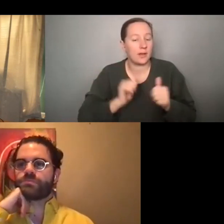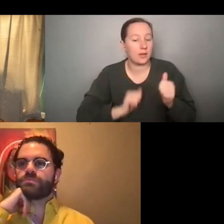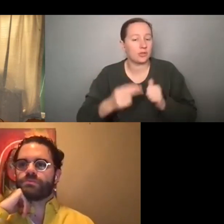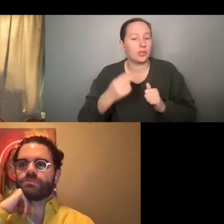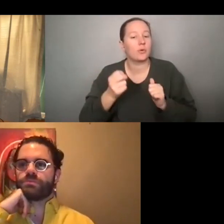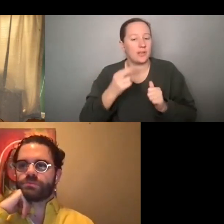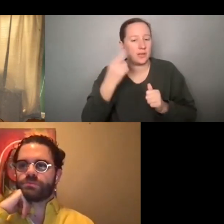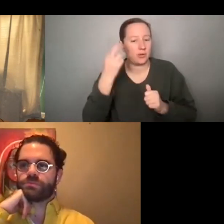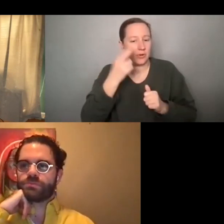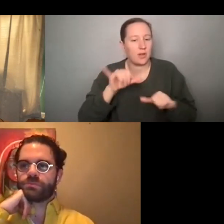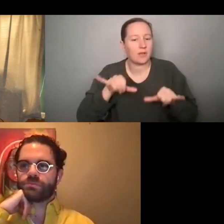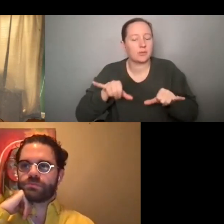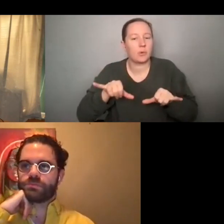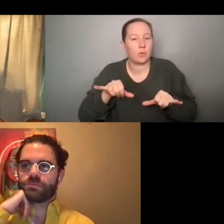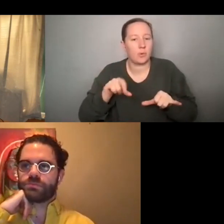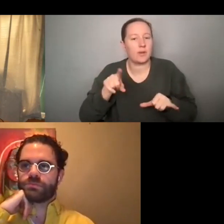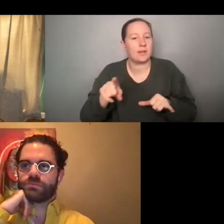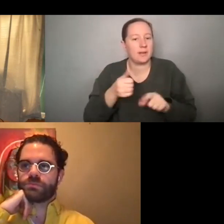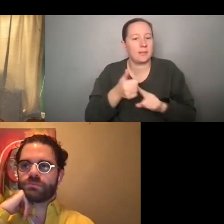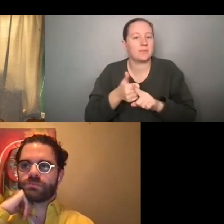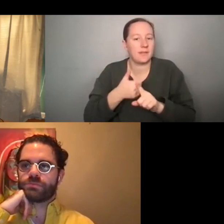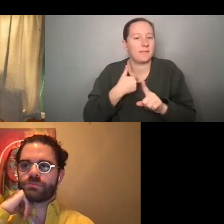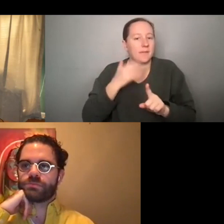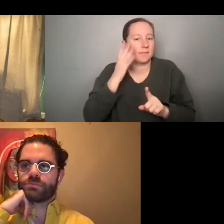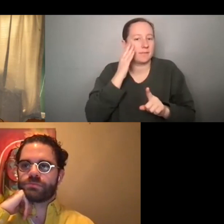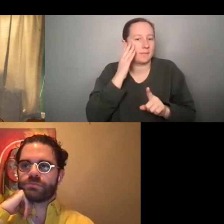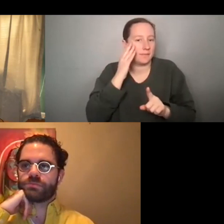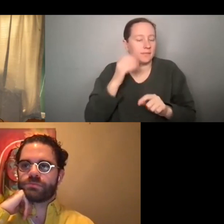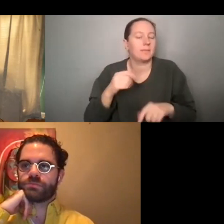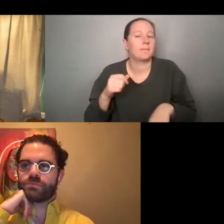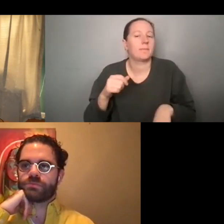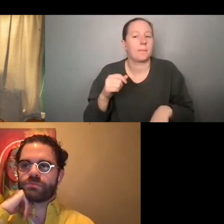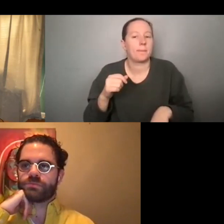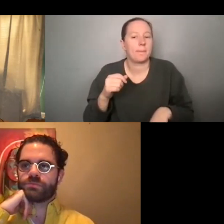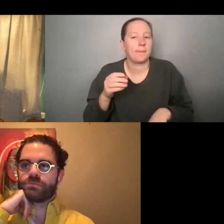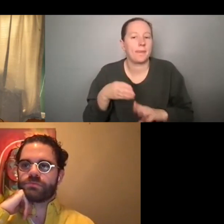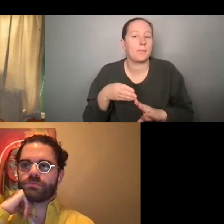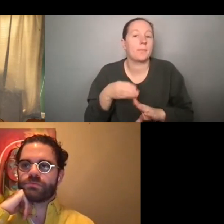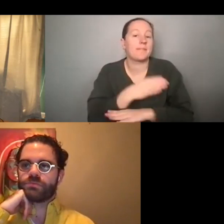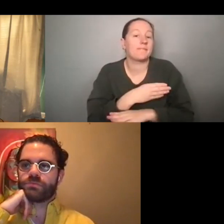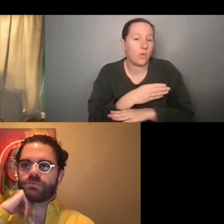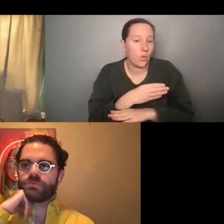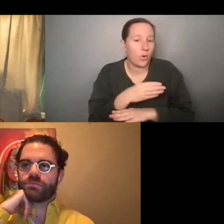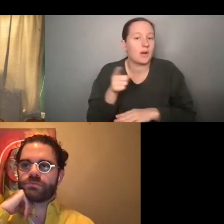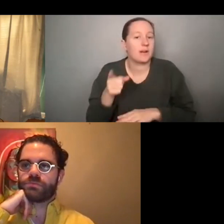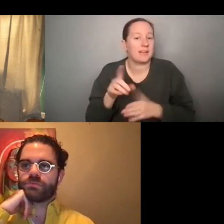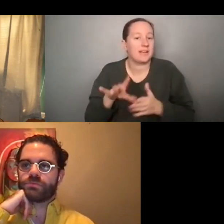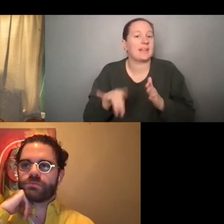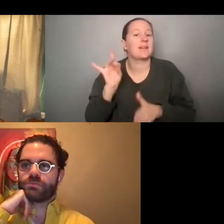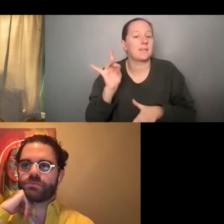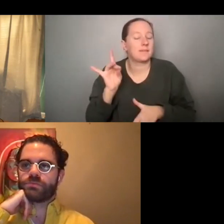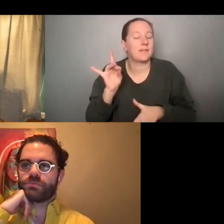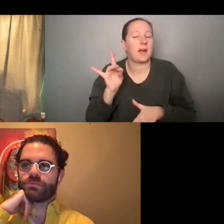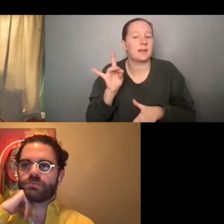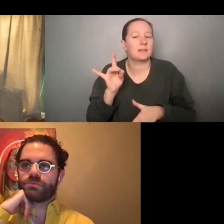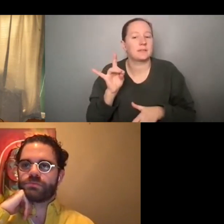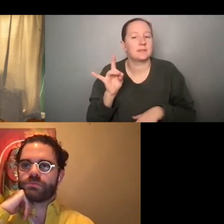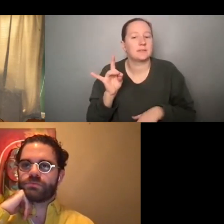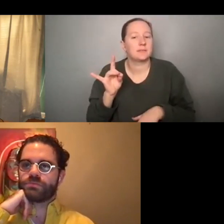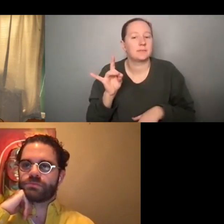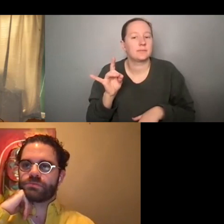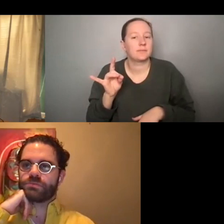on a spectrum. But in the show, before he makes this discovery, which I think I just